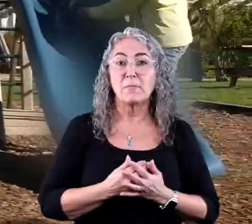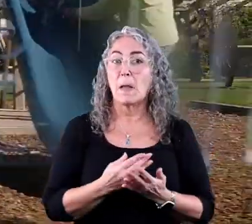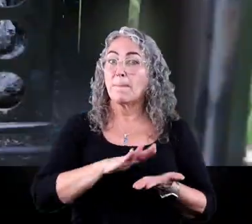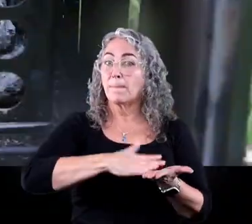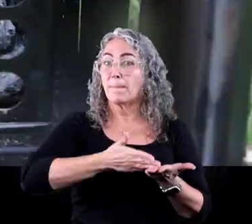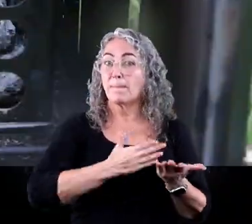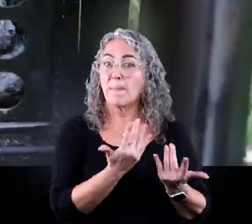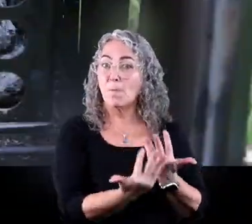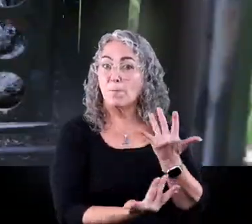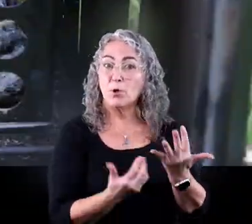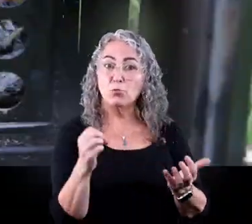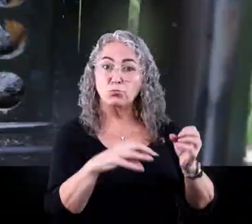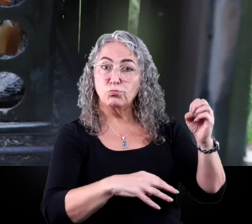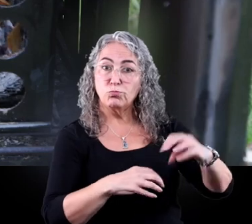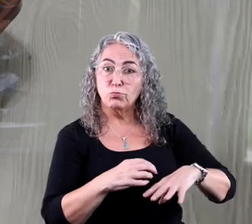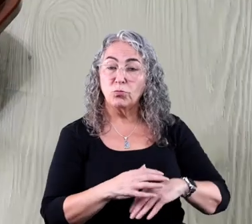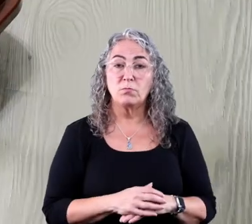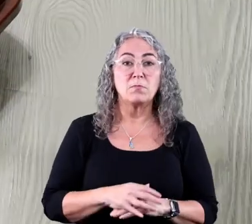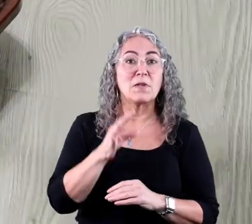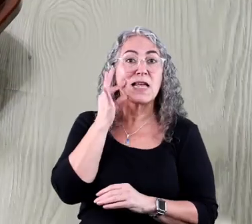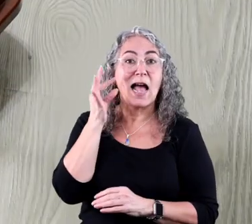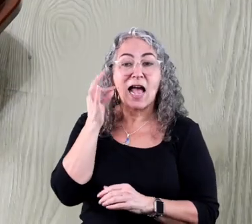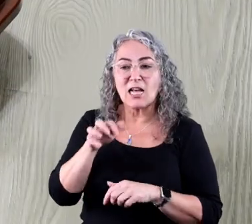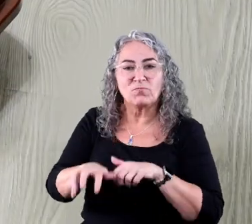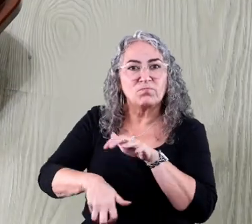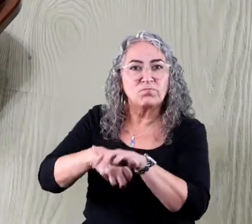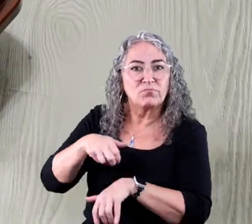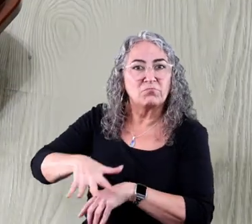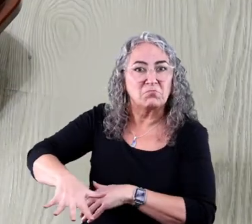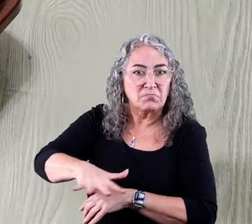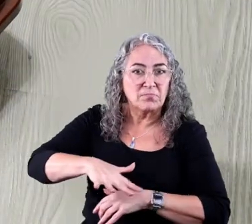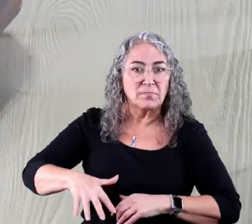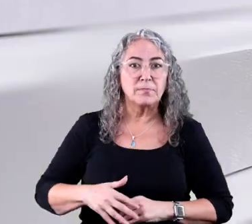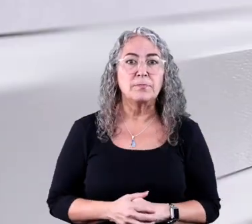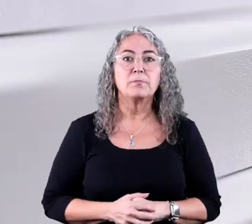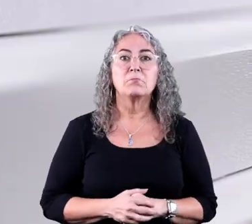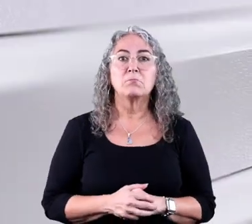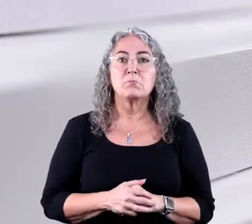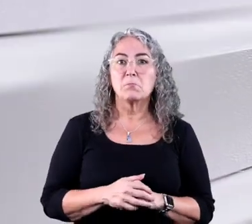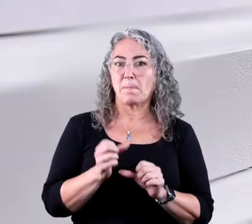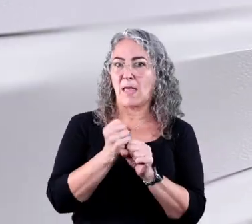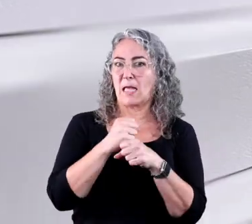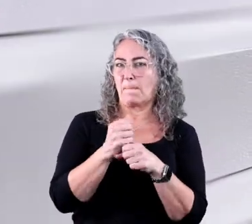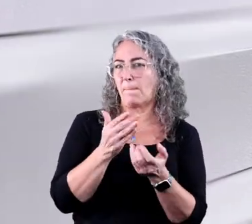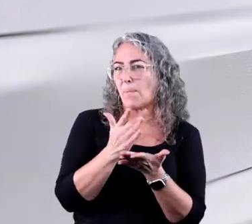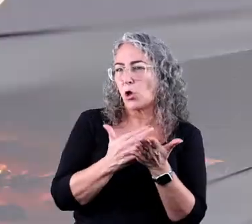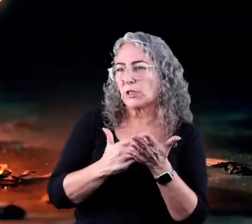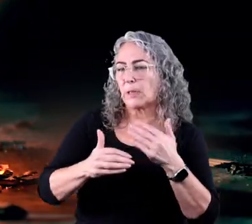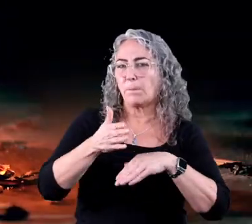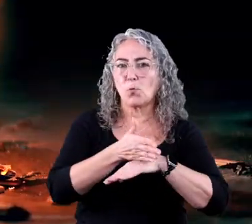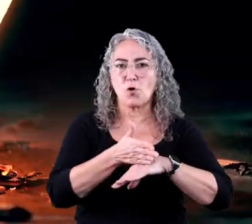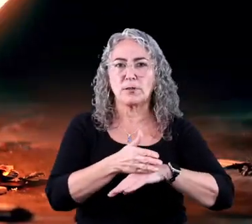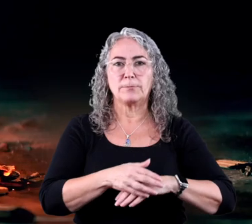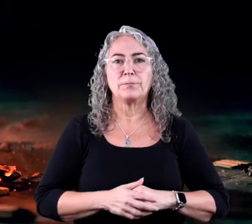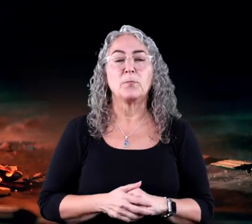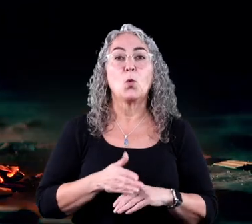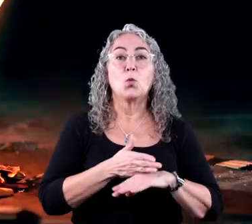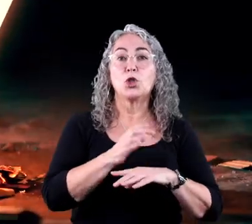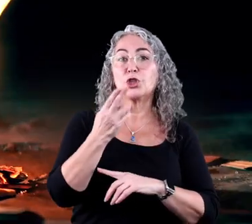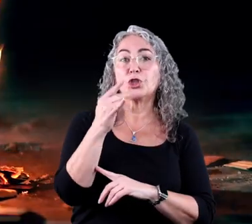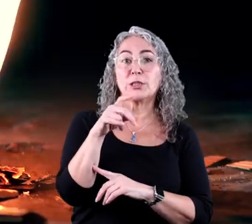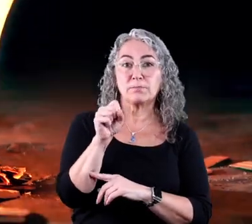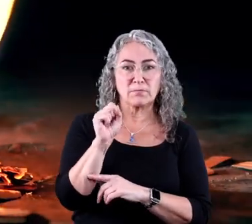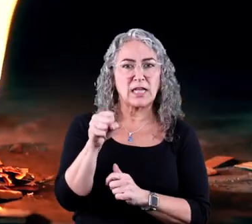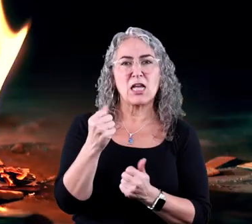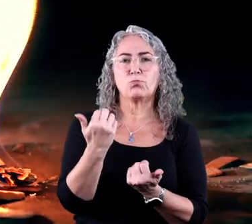or to barbecue. Sawdust can be used as cat litter and make particle board. Wood chips are also